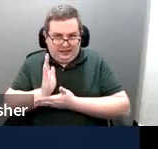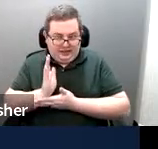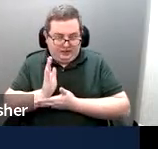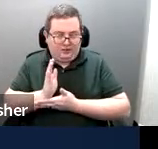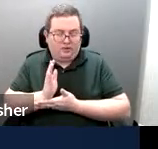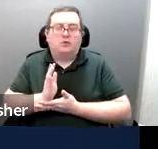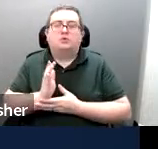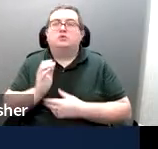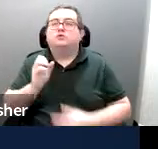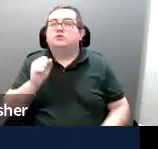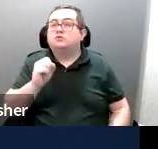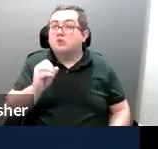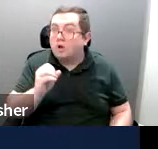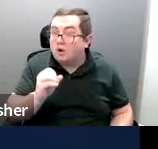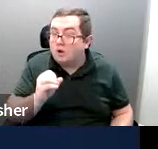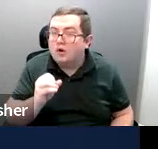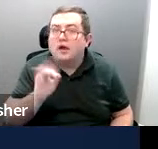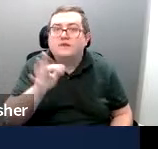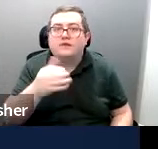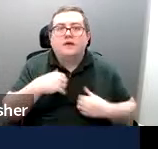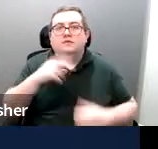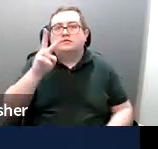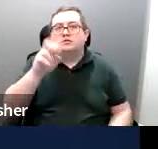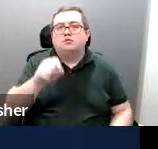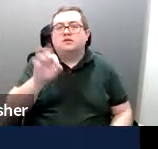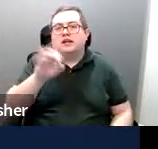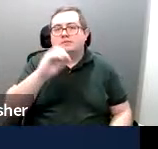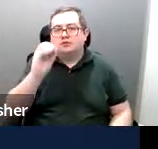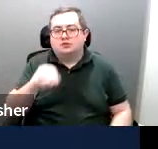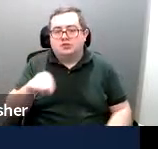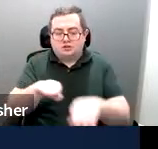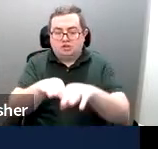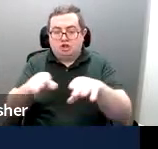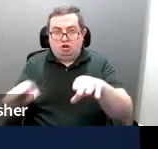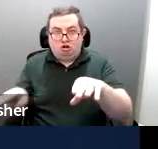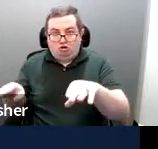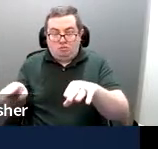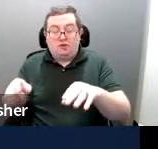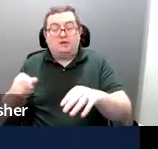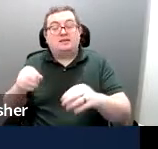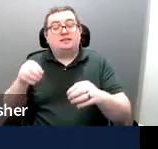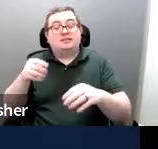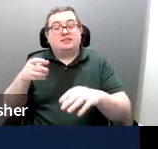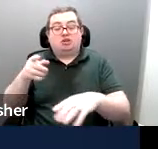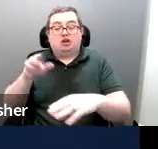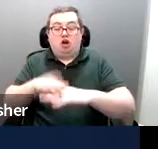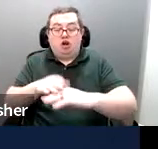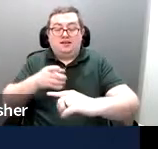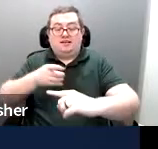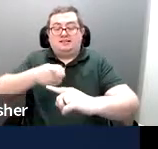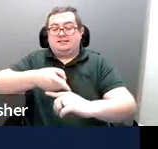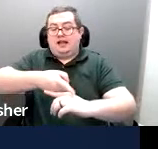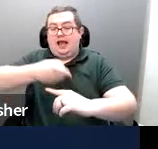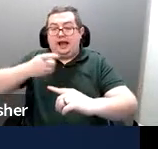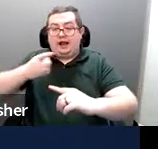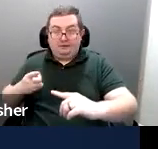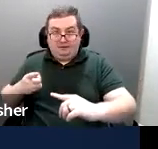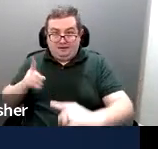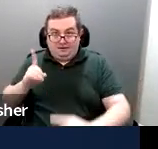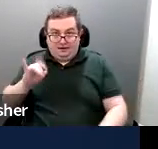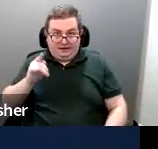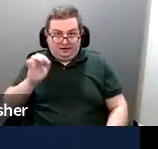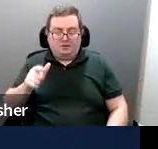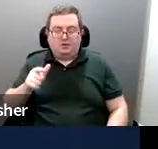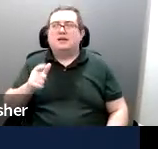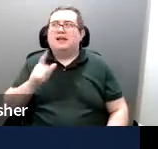So if you have 2.9% slope in the diagonal direction, is that allowed? So the